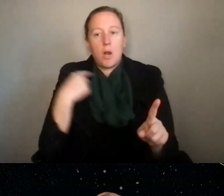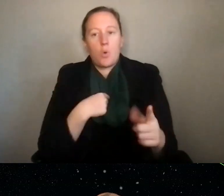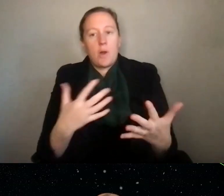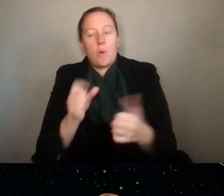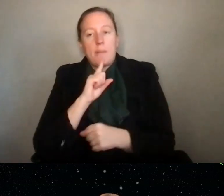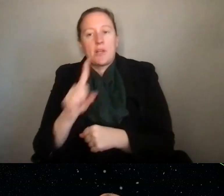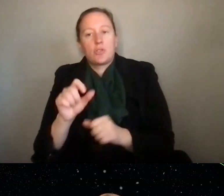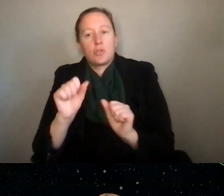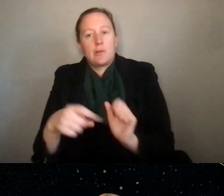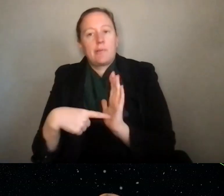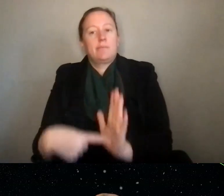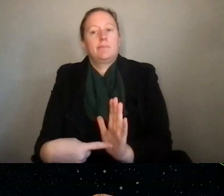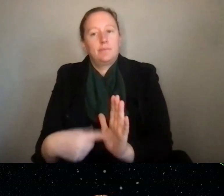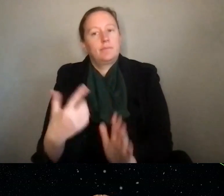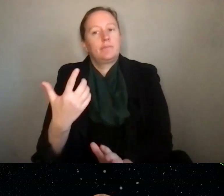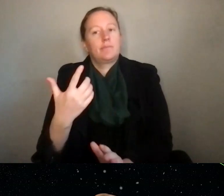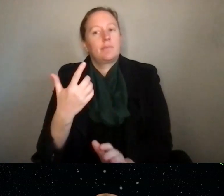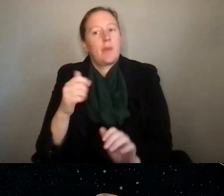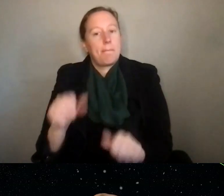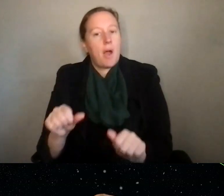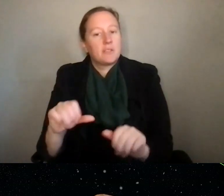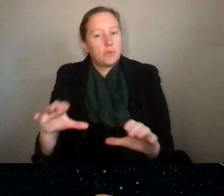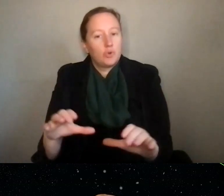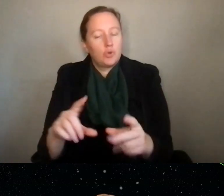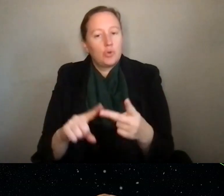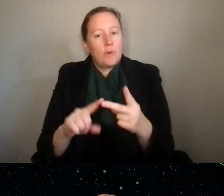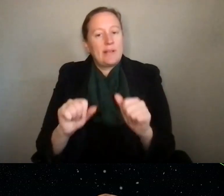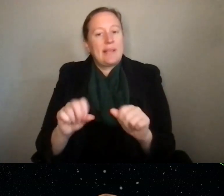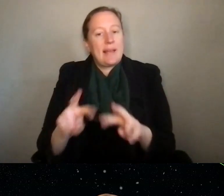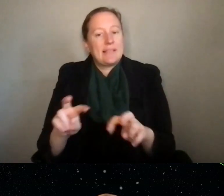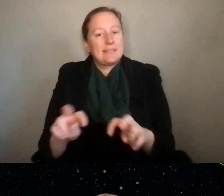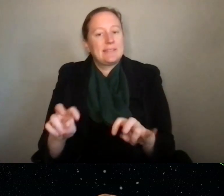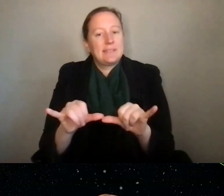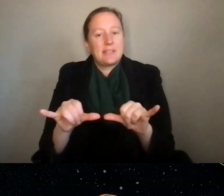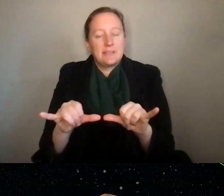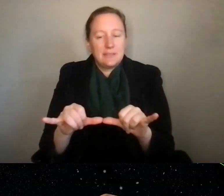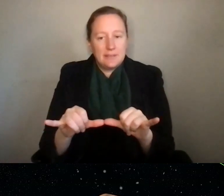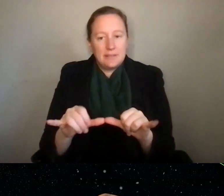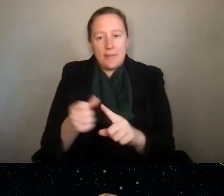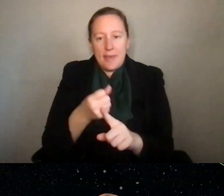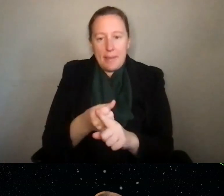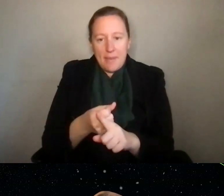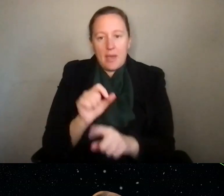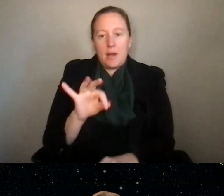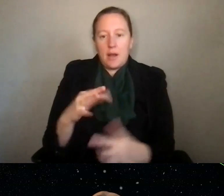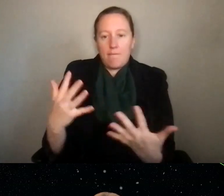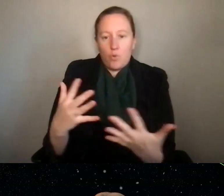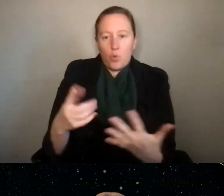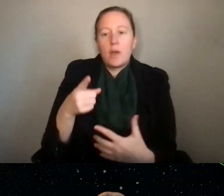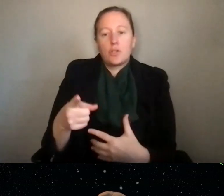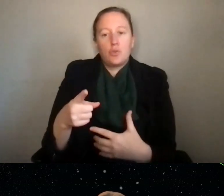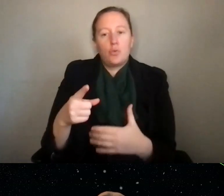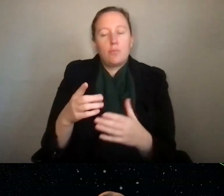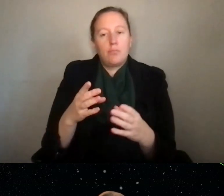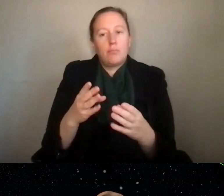that you convey that they're doable and assessable. So how are you going to assess the impact of what you're proposing to do?